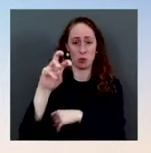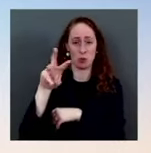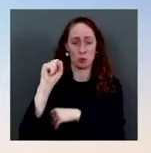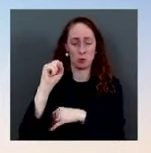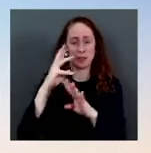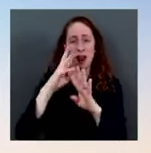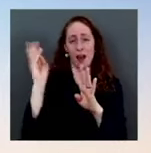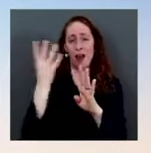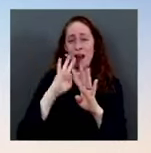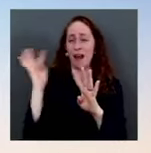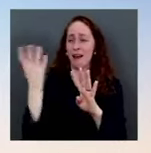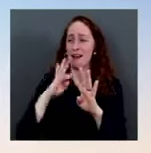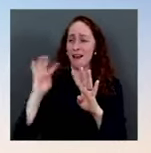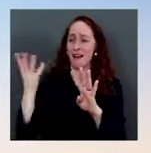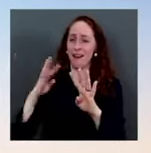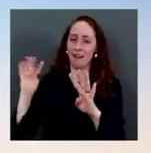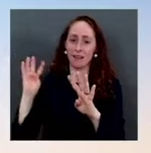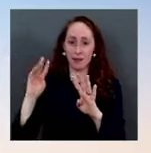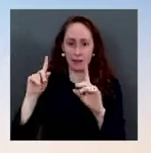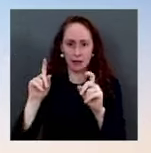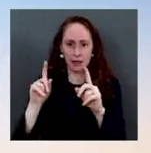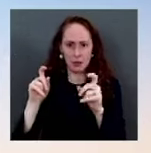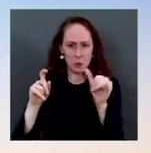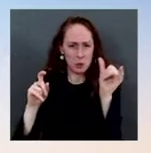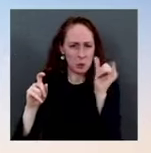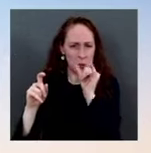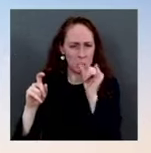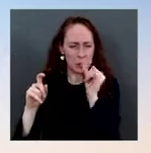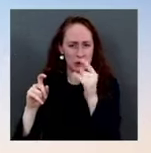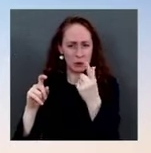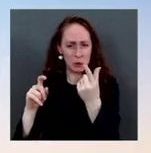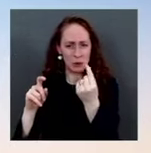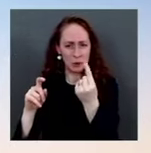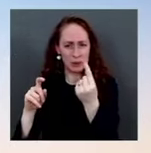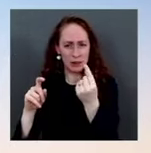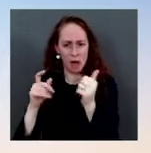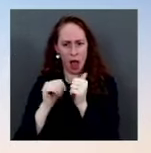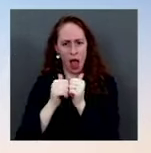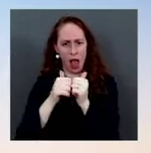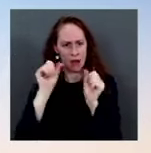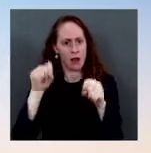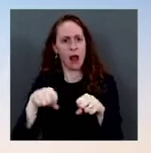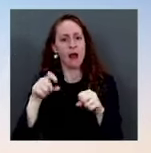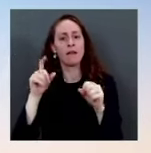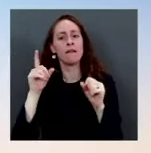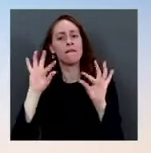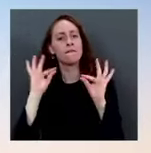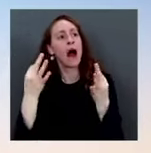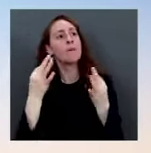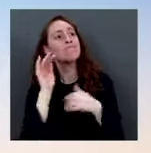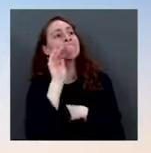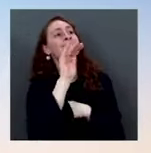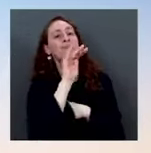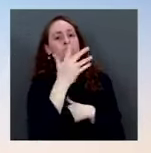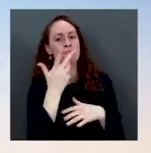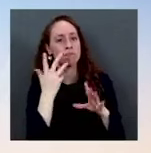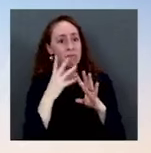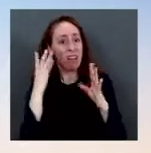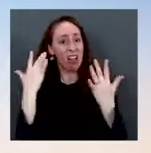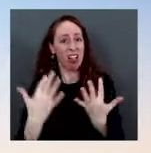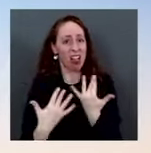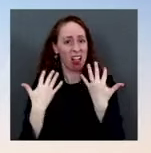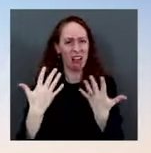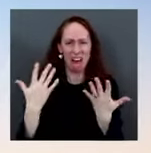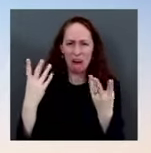they can't get one today well as i just noted one step we're taking is really surging capacity and opening these testing sites